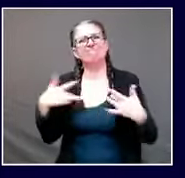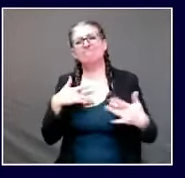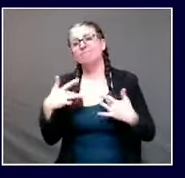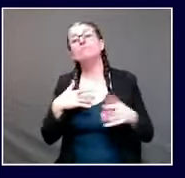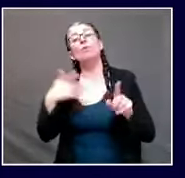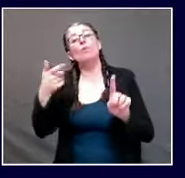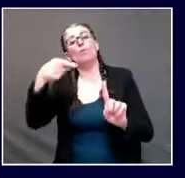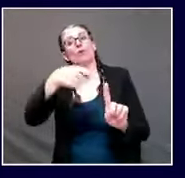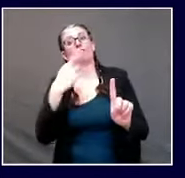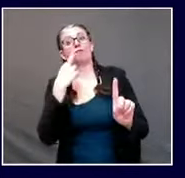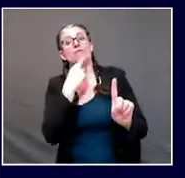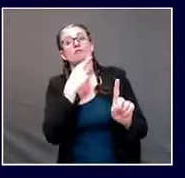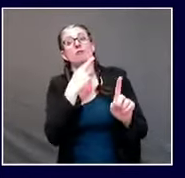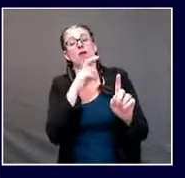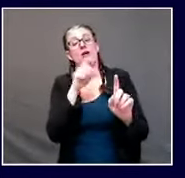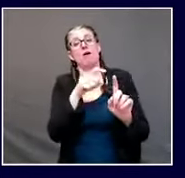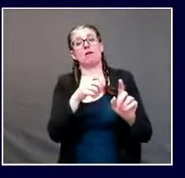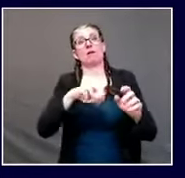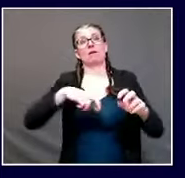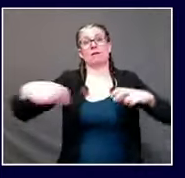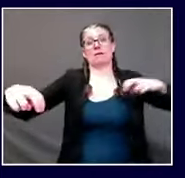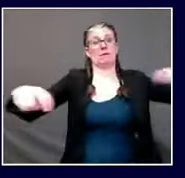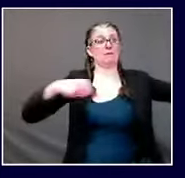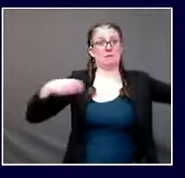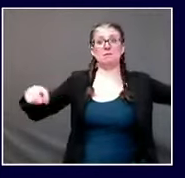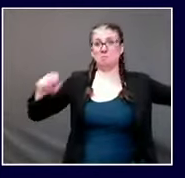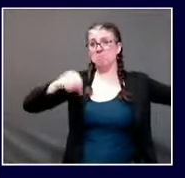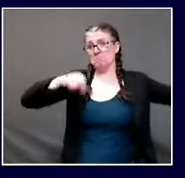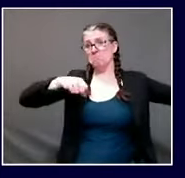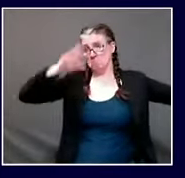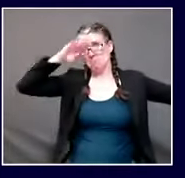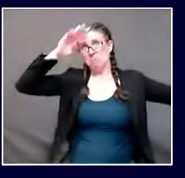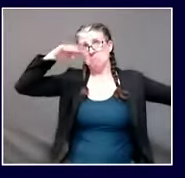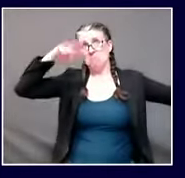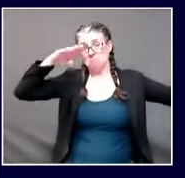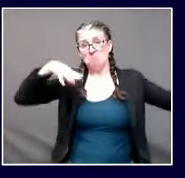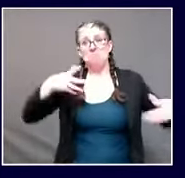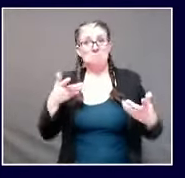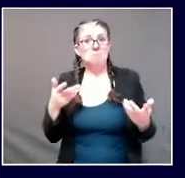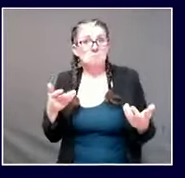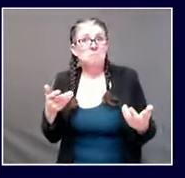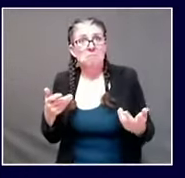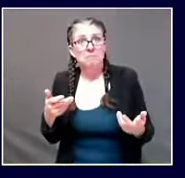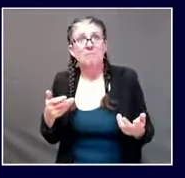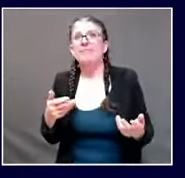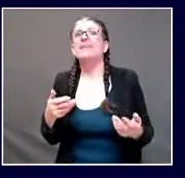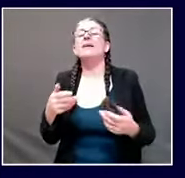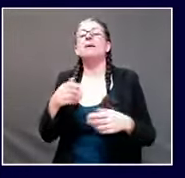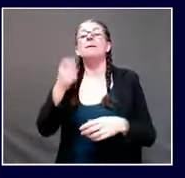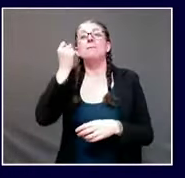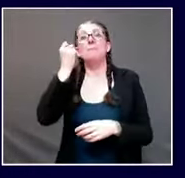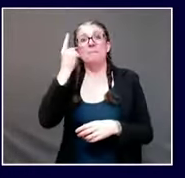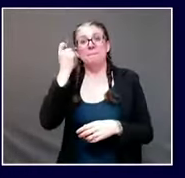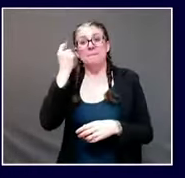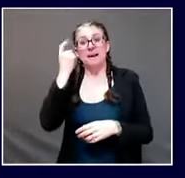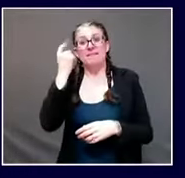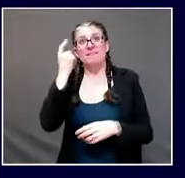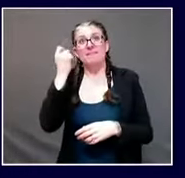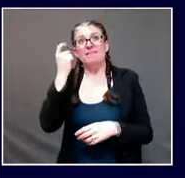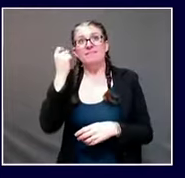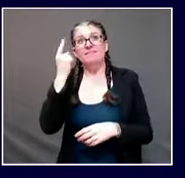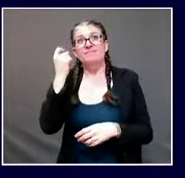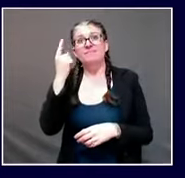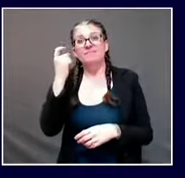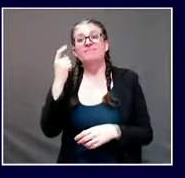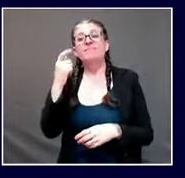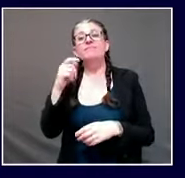risk but it's lower the risk we're concerned about is the risk that materializes later in the evening thank you and a brief follow-up uh